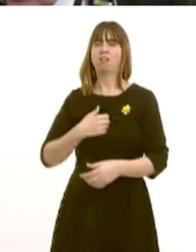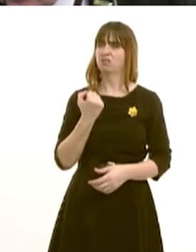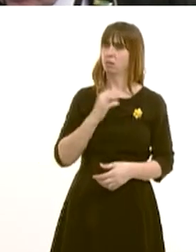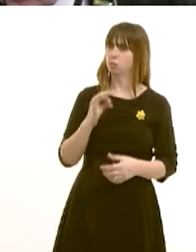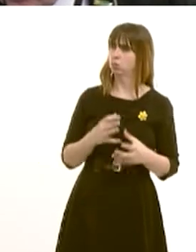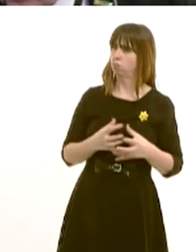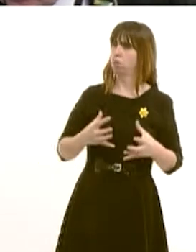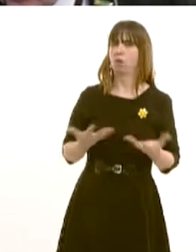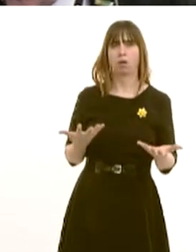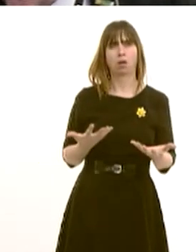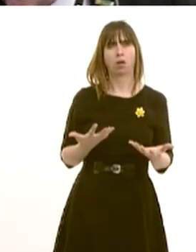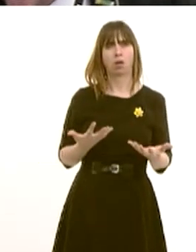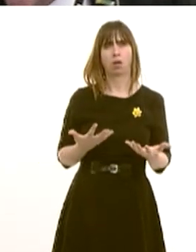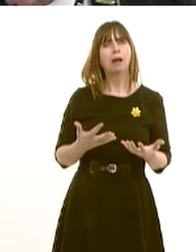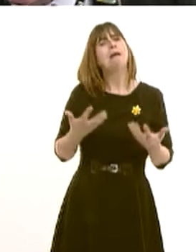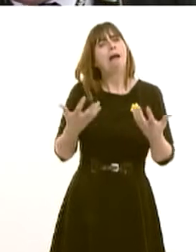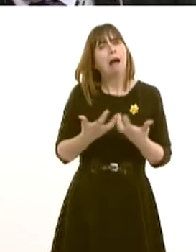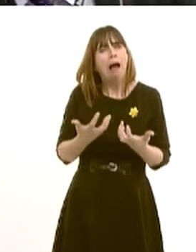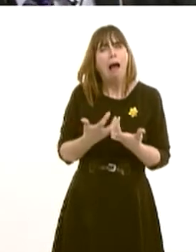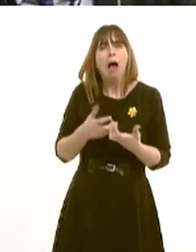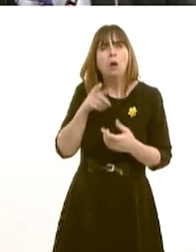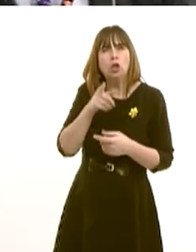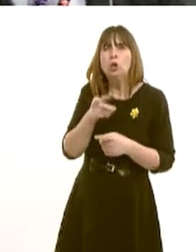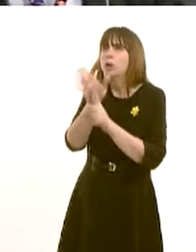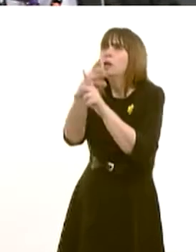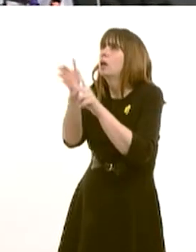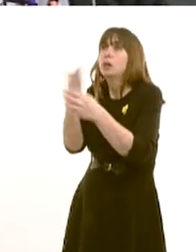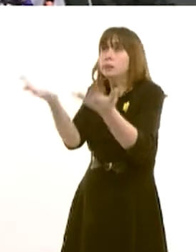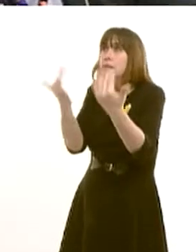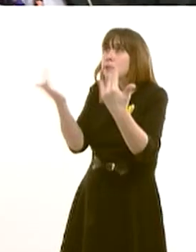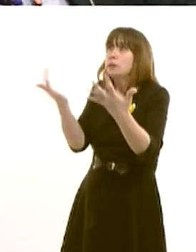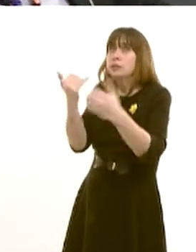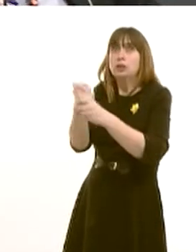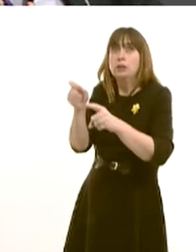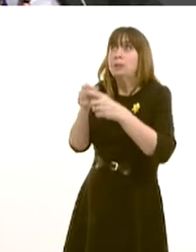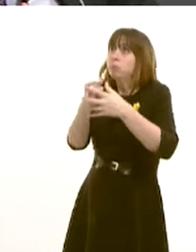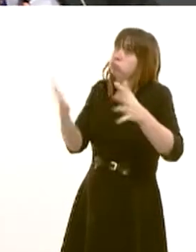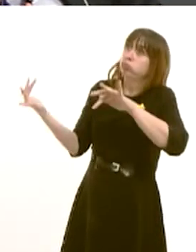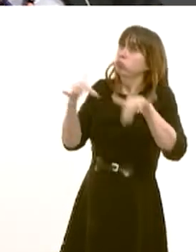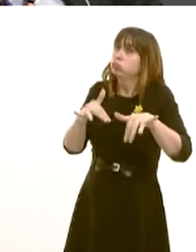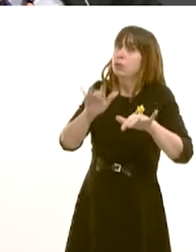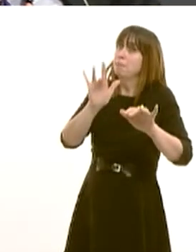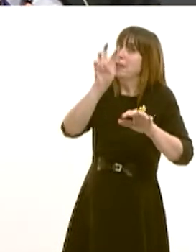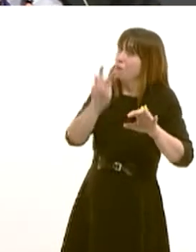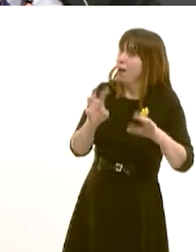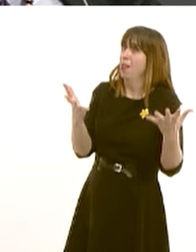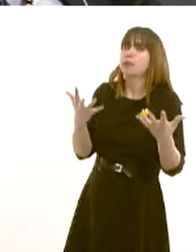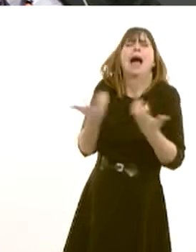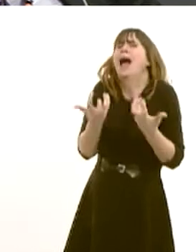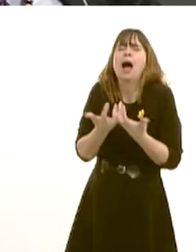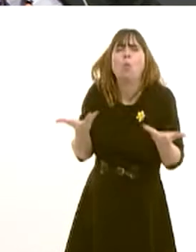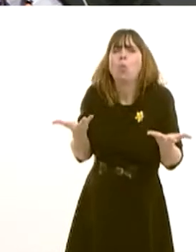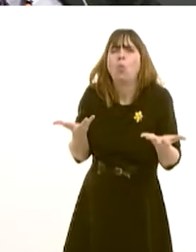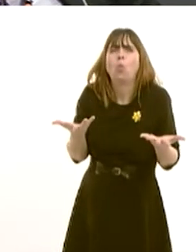do you have in place to attract GPs to somewhere like Mid Wales and West Wales to, where, at the moment,